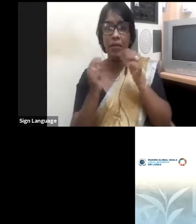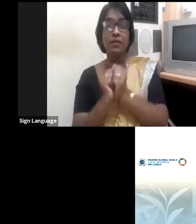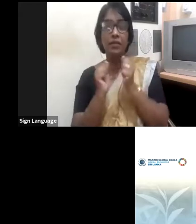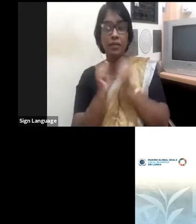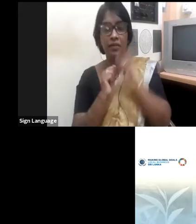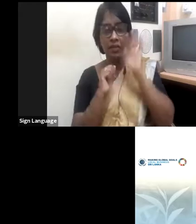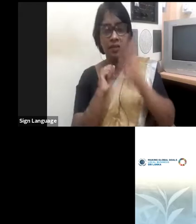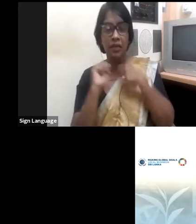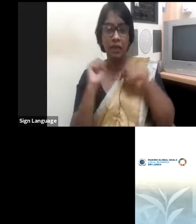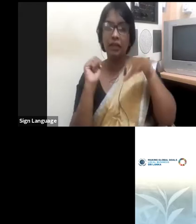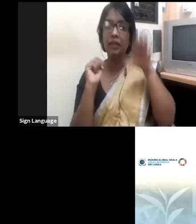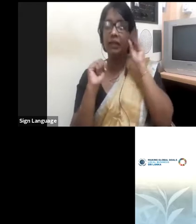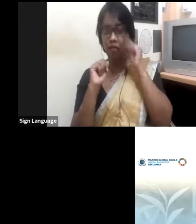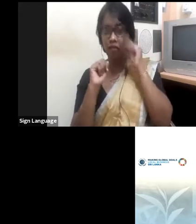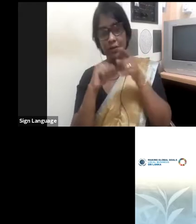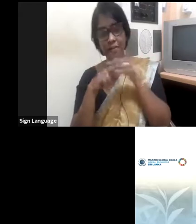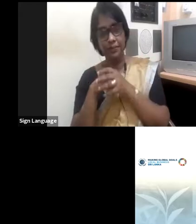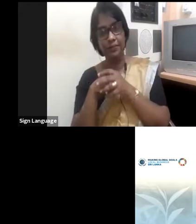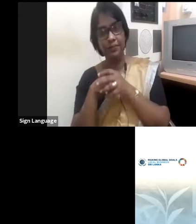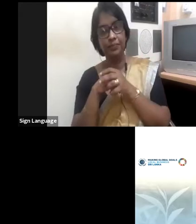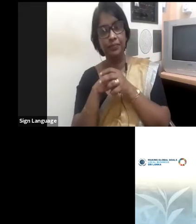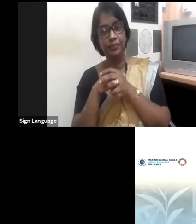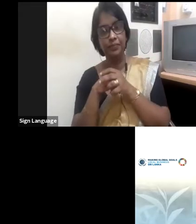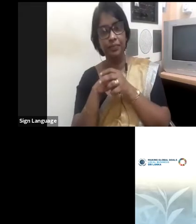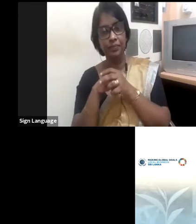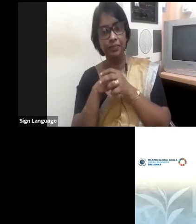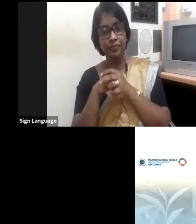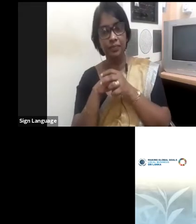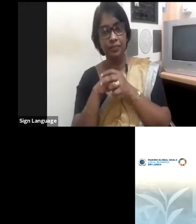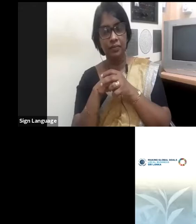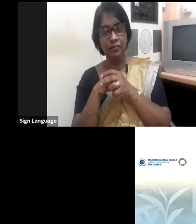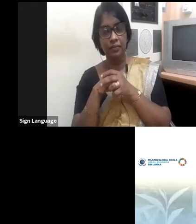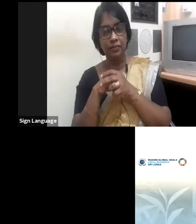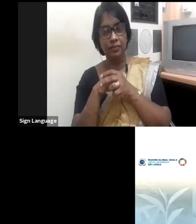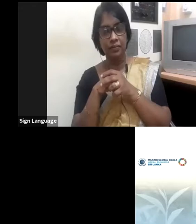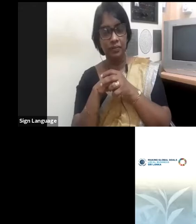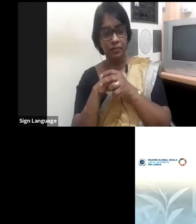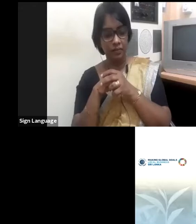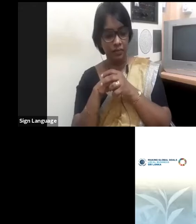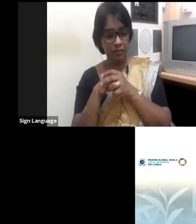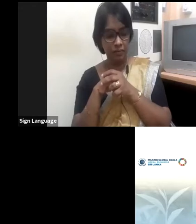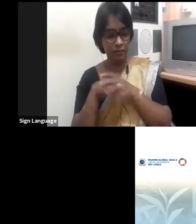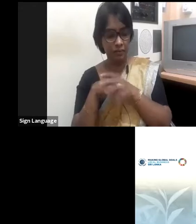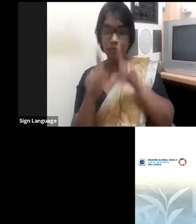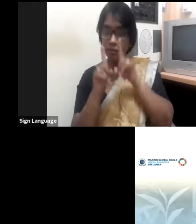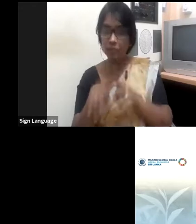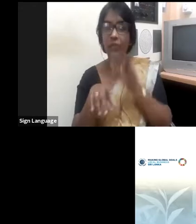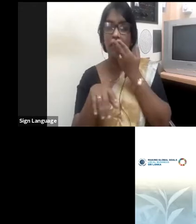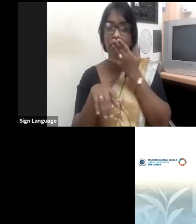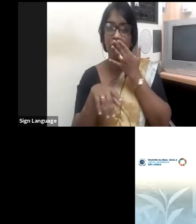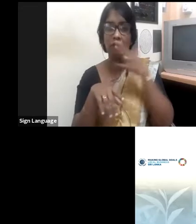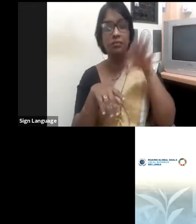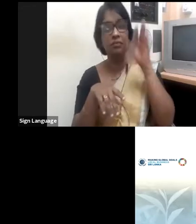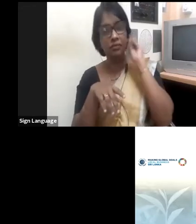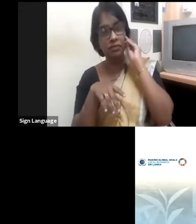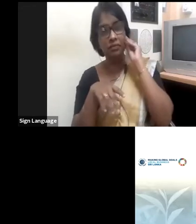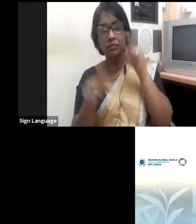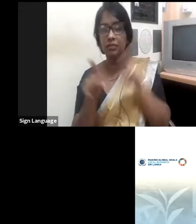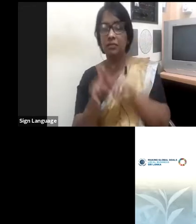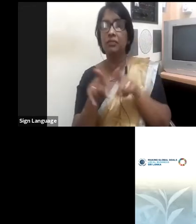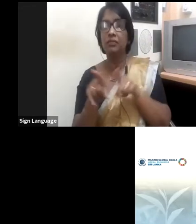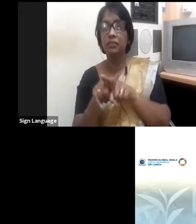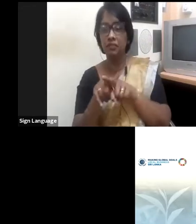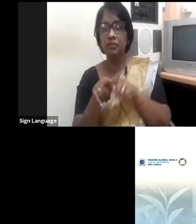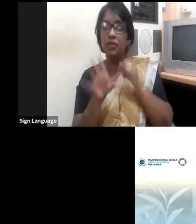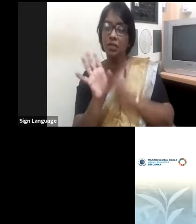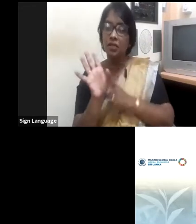and we also learn to be more assertive than be aggressive all the time. So these are,